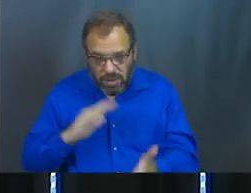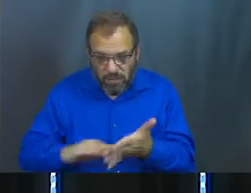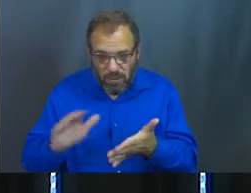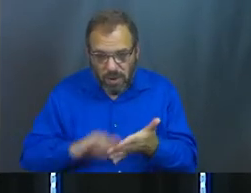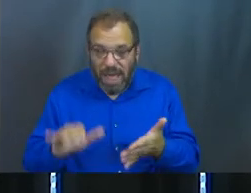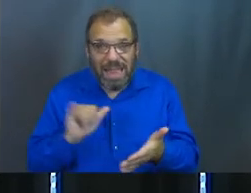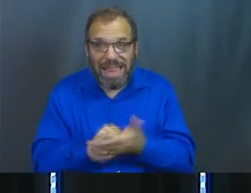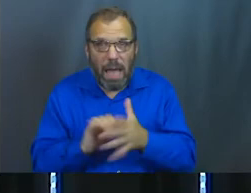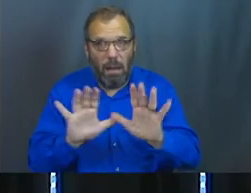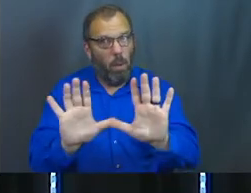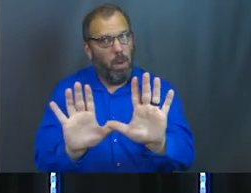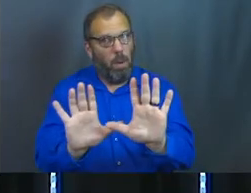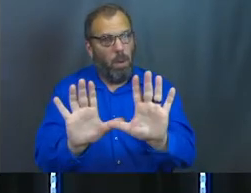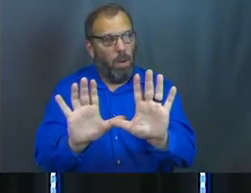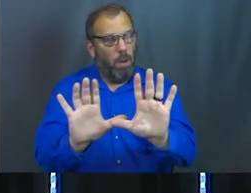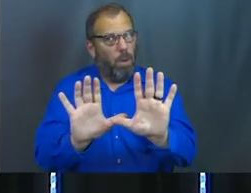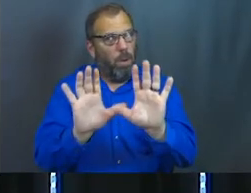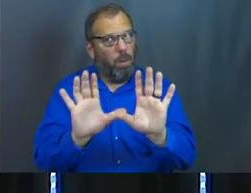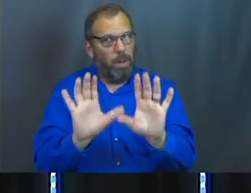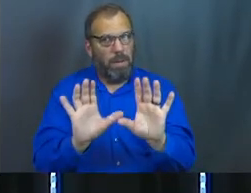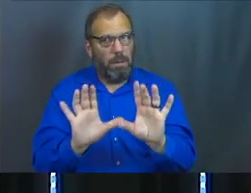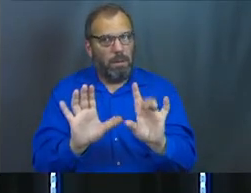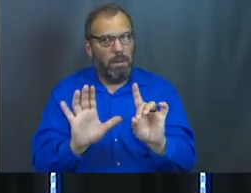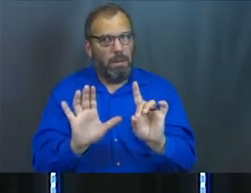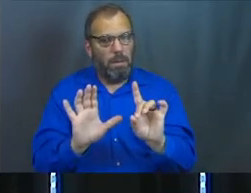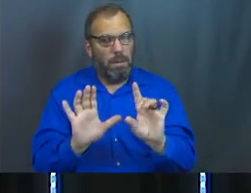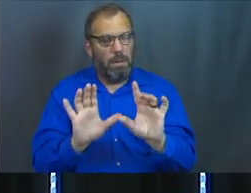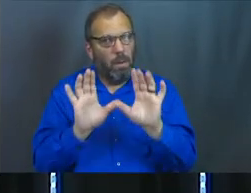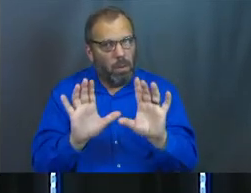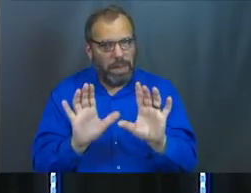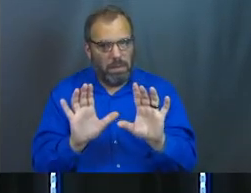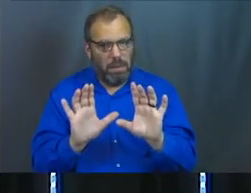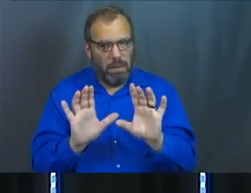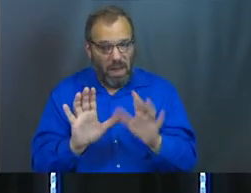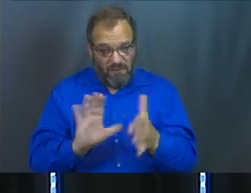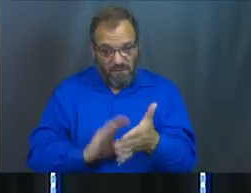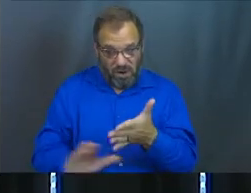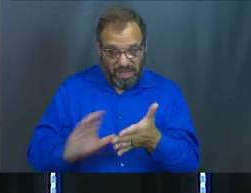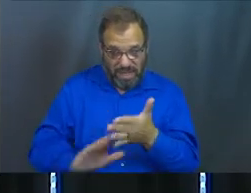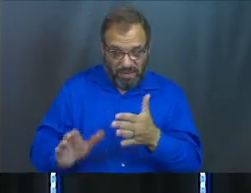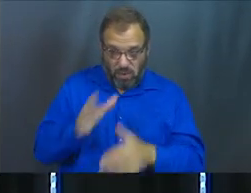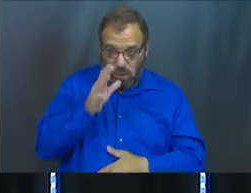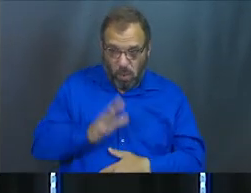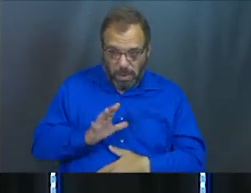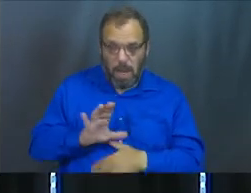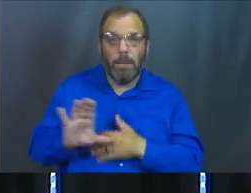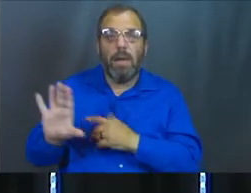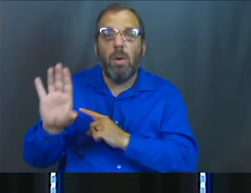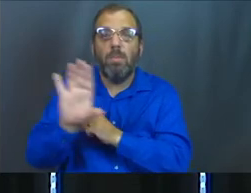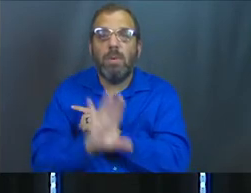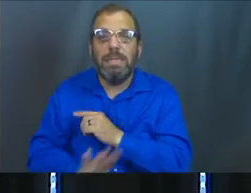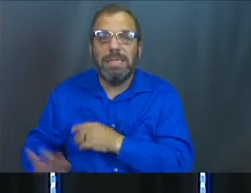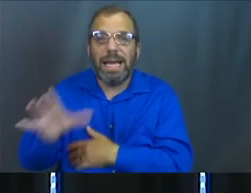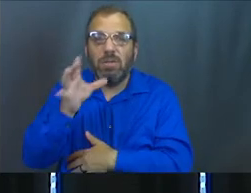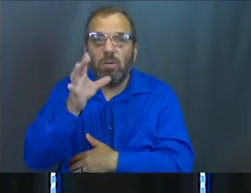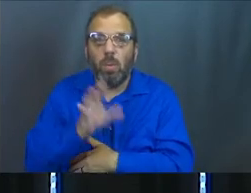forgiveness that not only, not only forgives her, but protects her.